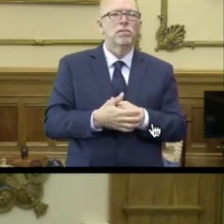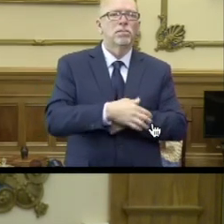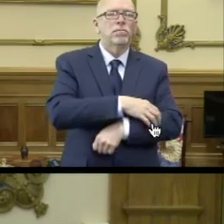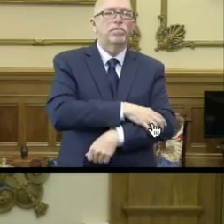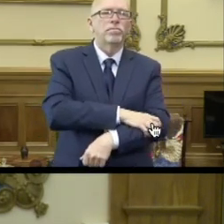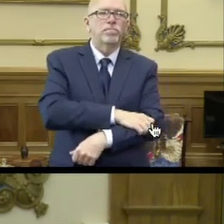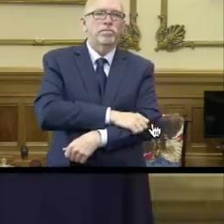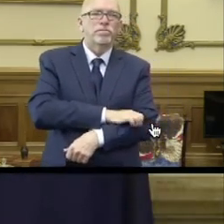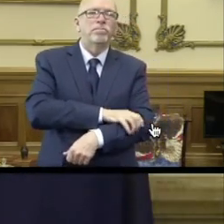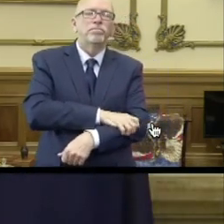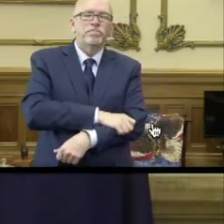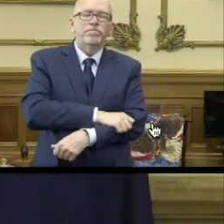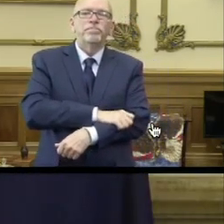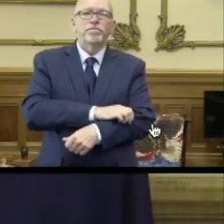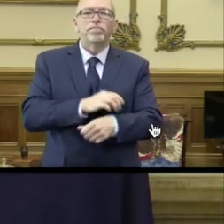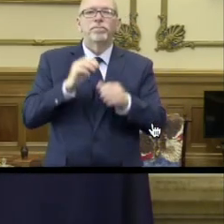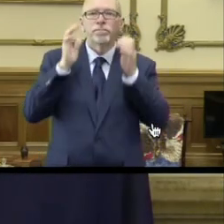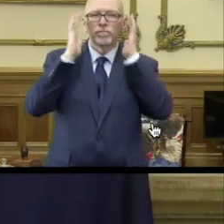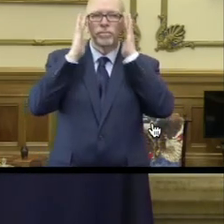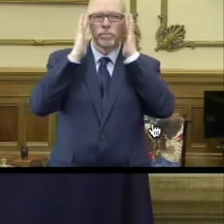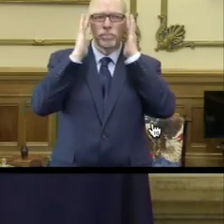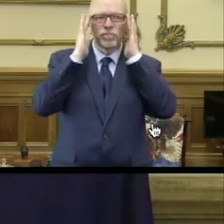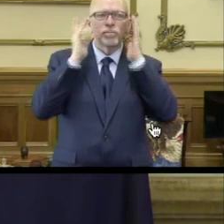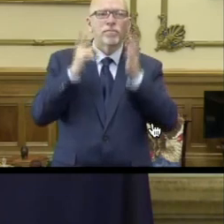First, let me say, learn you do, Brandon.